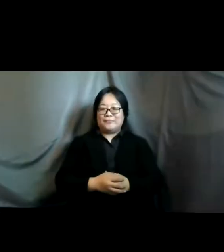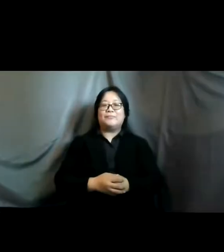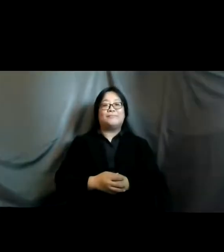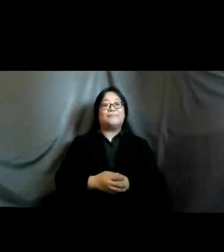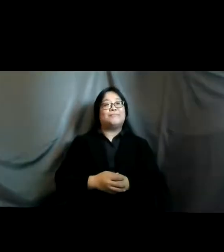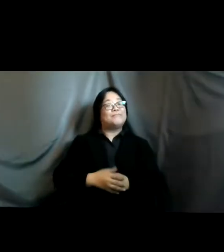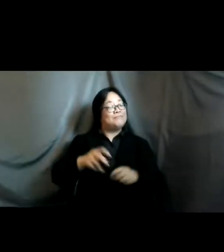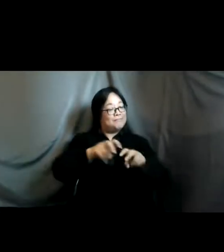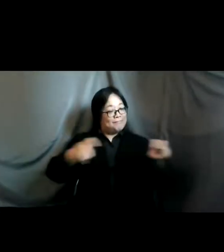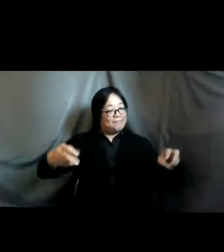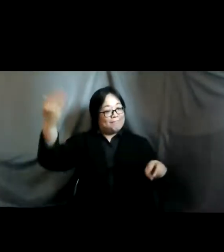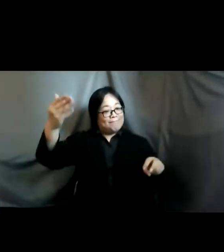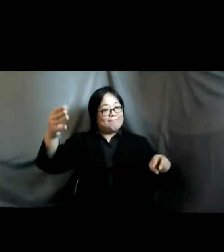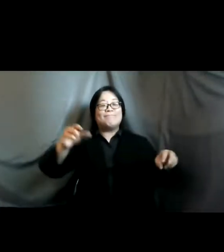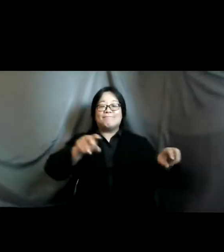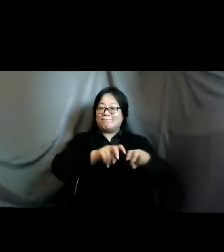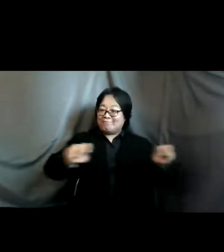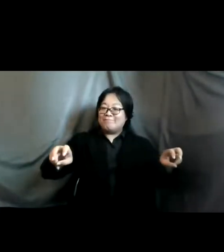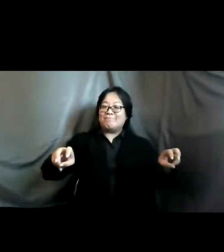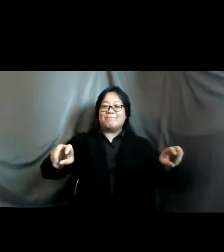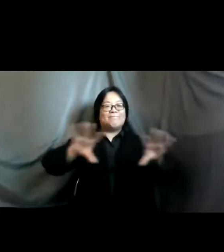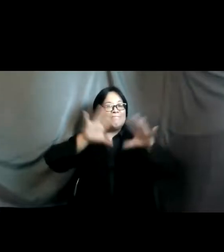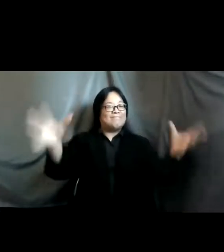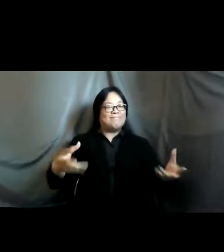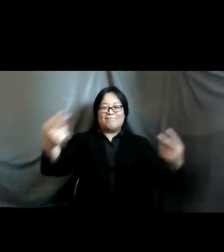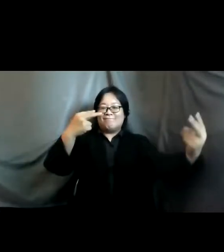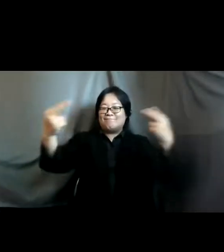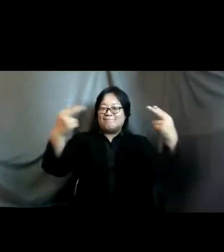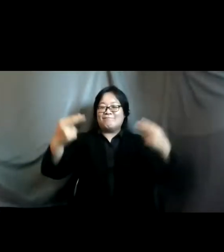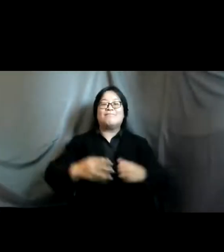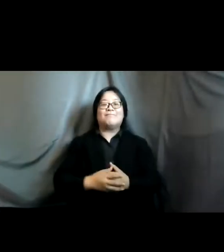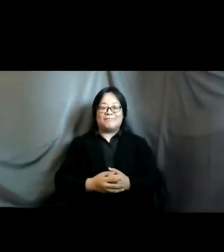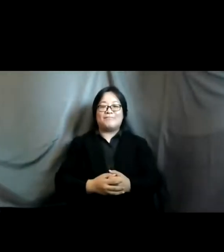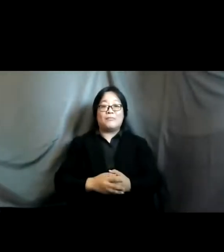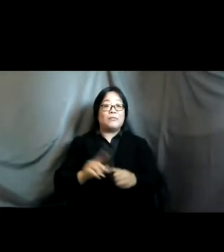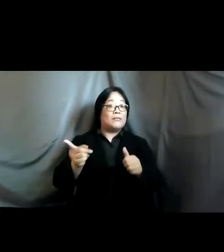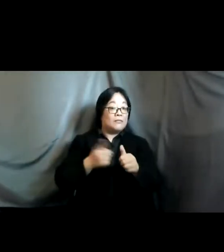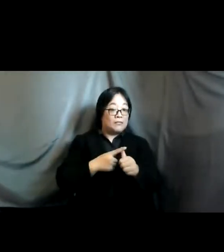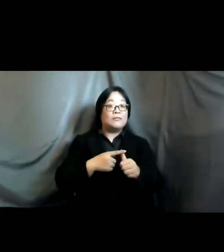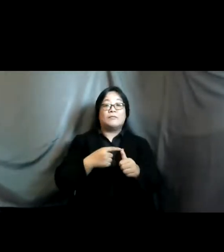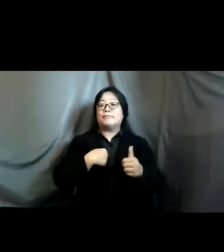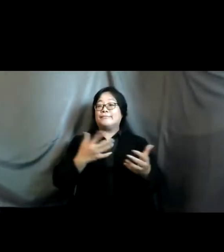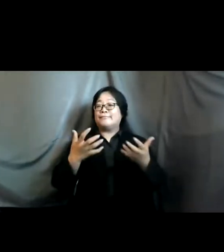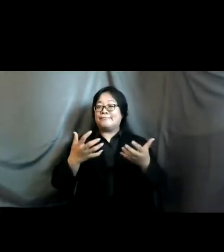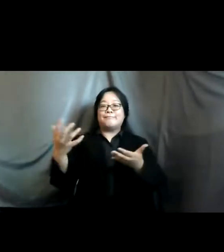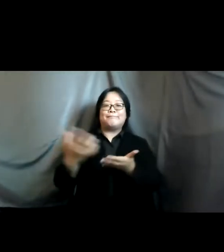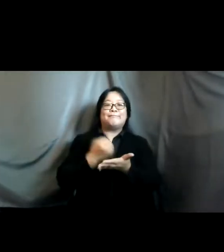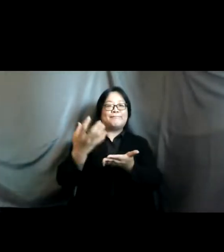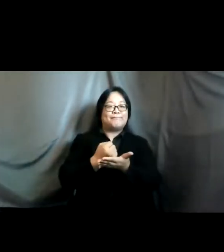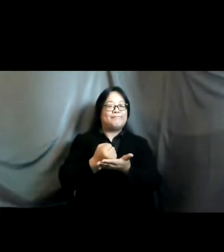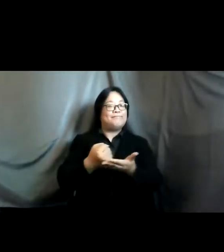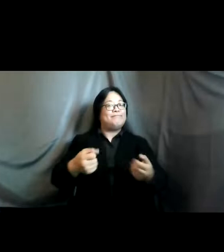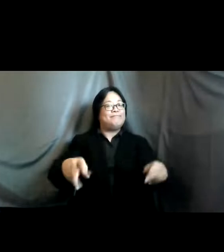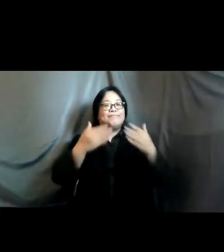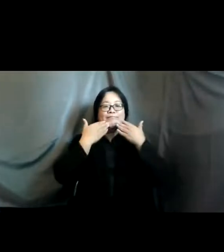panelist and everyone attending uh from around the world and um first of all i would like to take this opportunity to thank you and